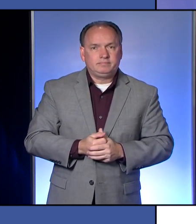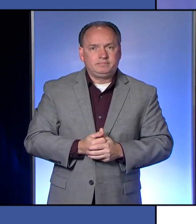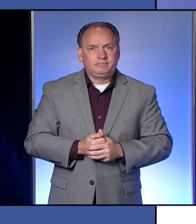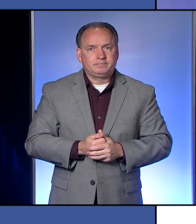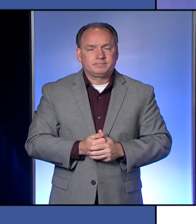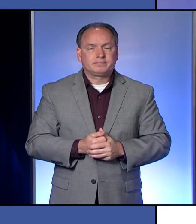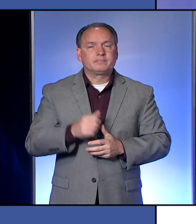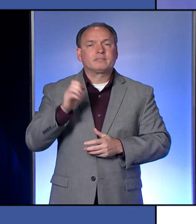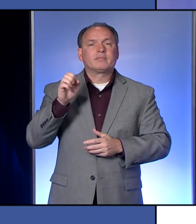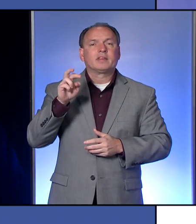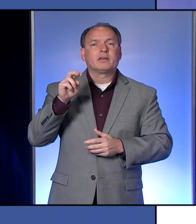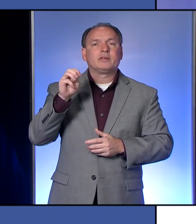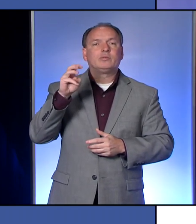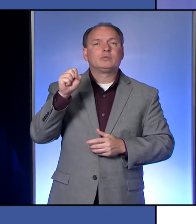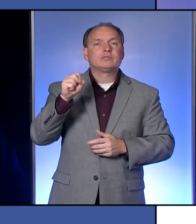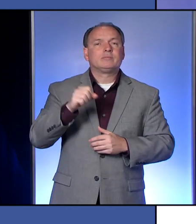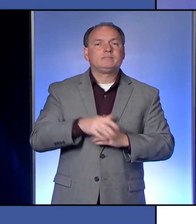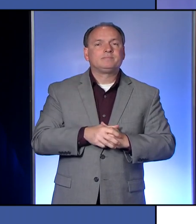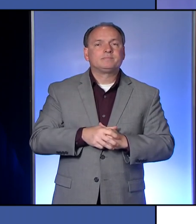Erie News now.